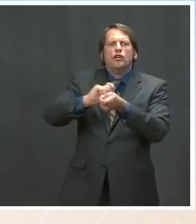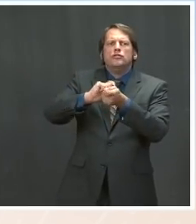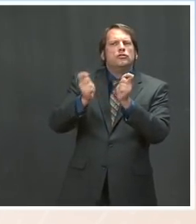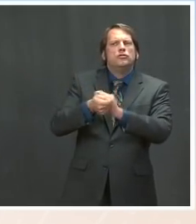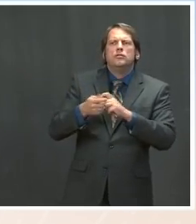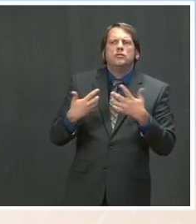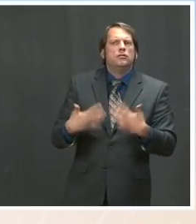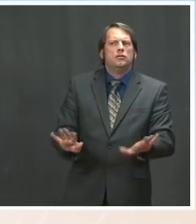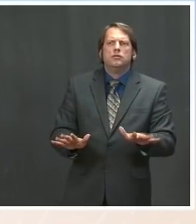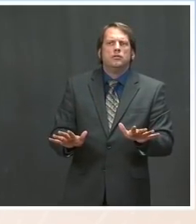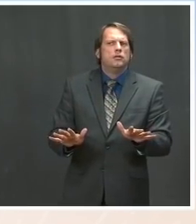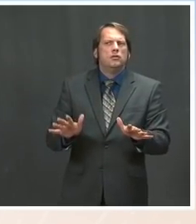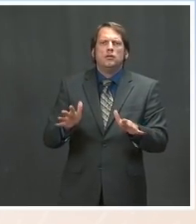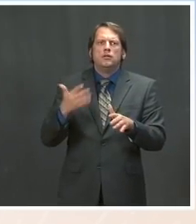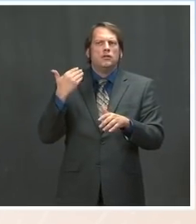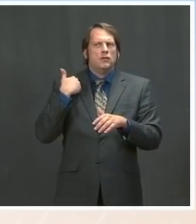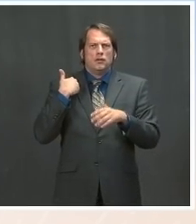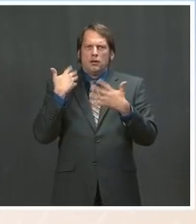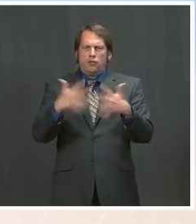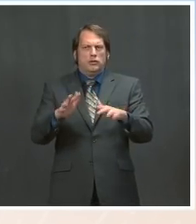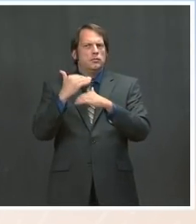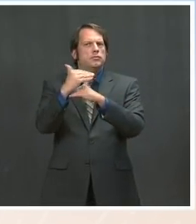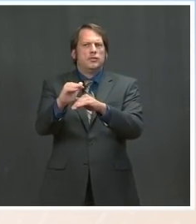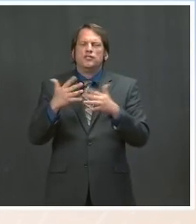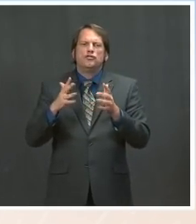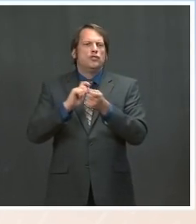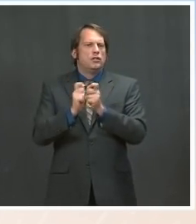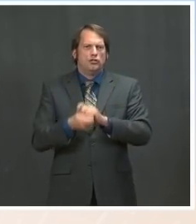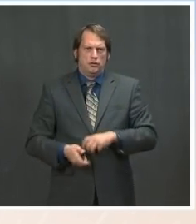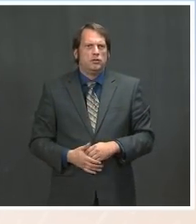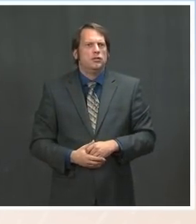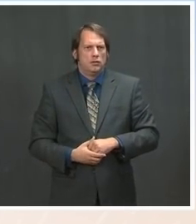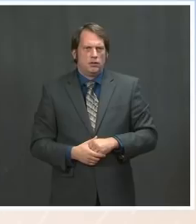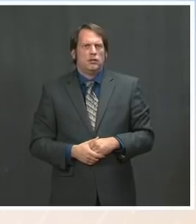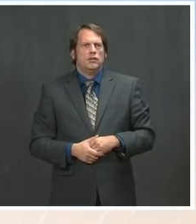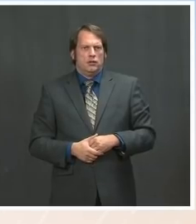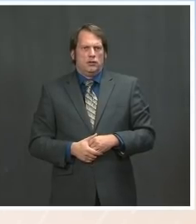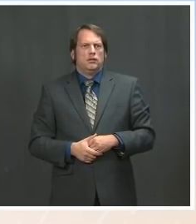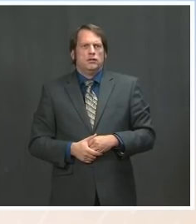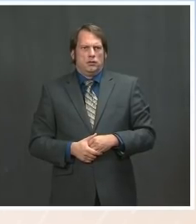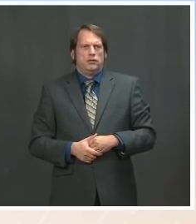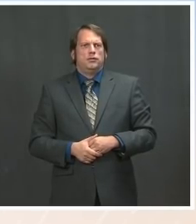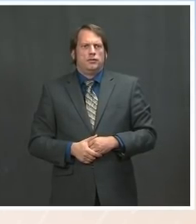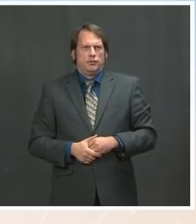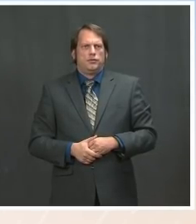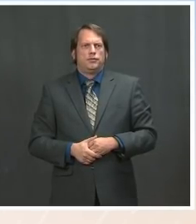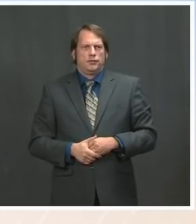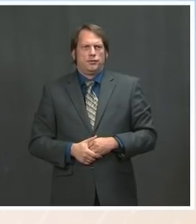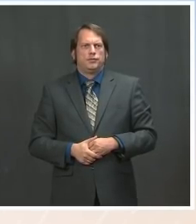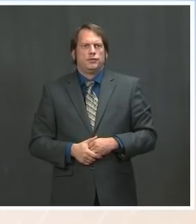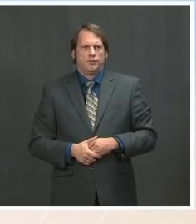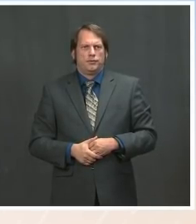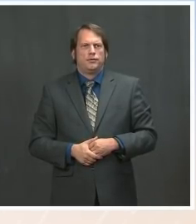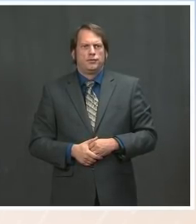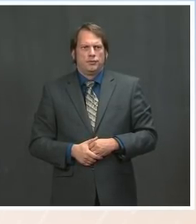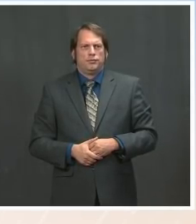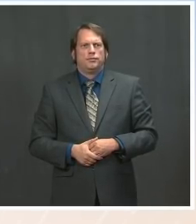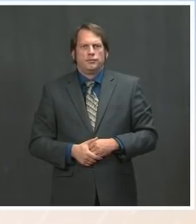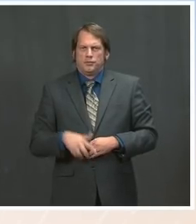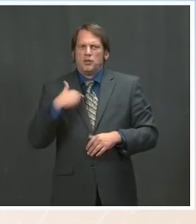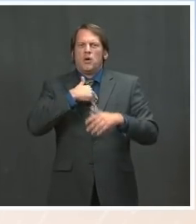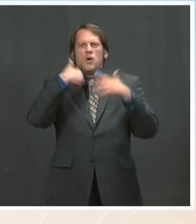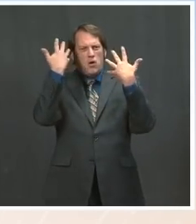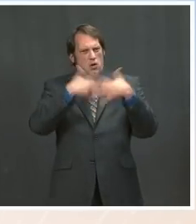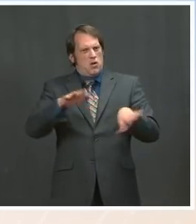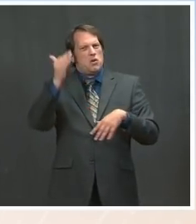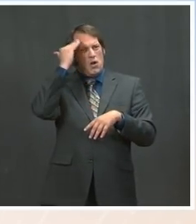be — we made, as I said in response to Nancy's question. We knew it was an aspirational big goal when we set it. It was going to be 10 times